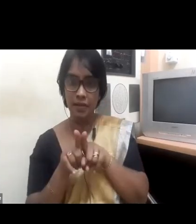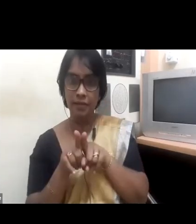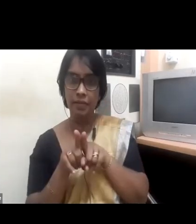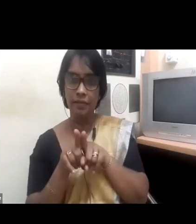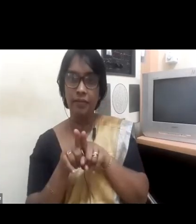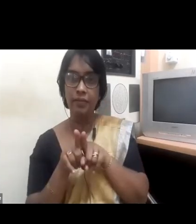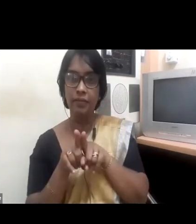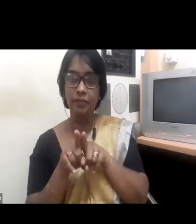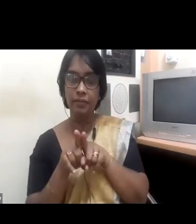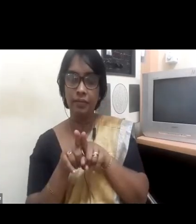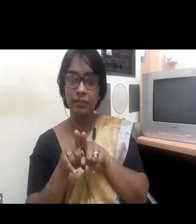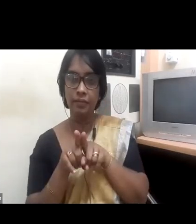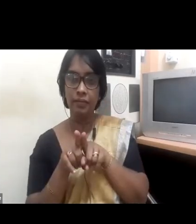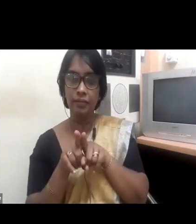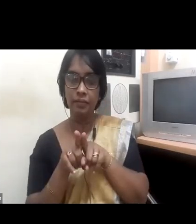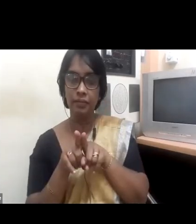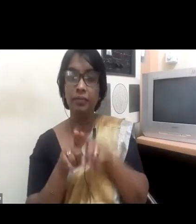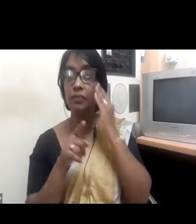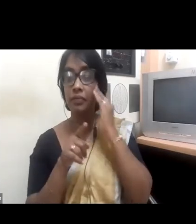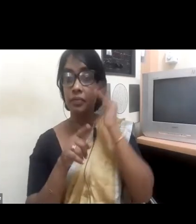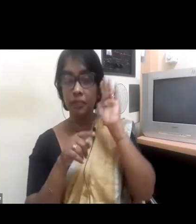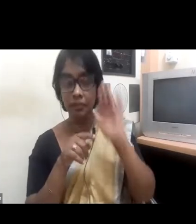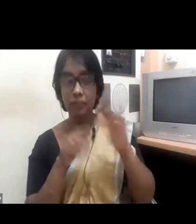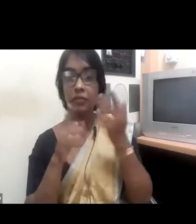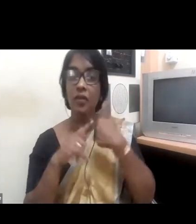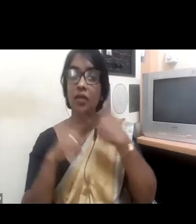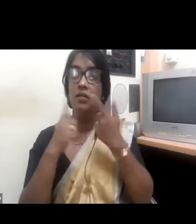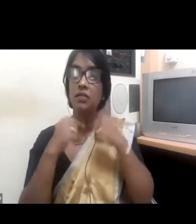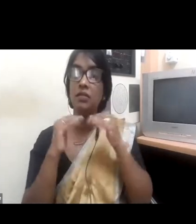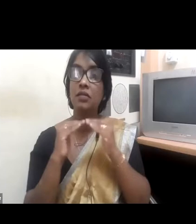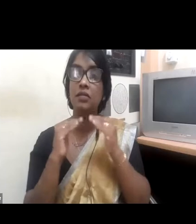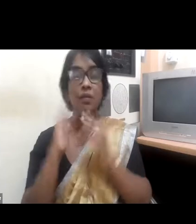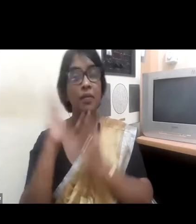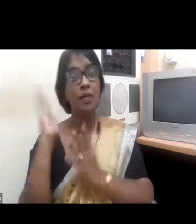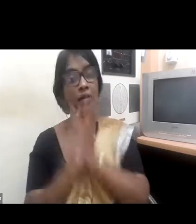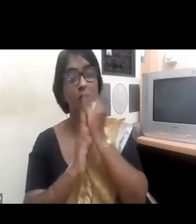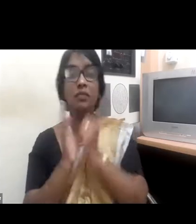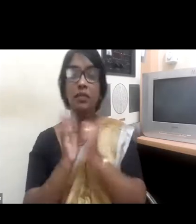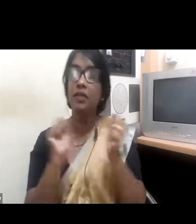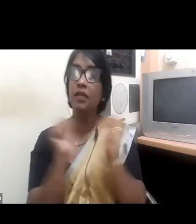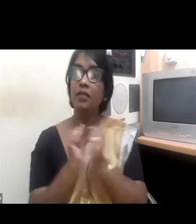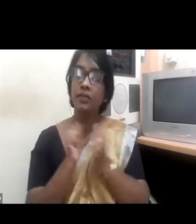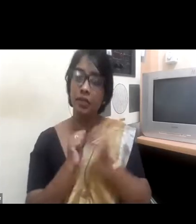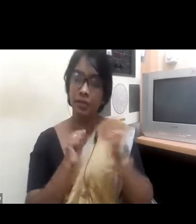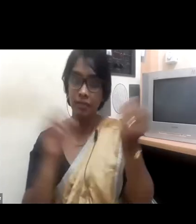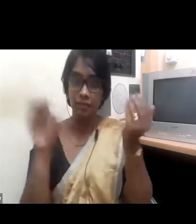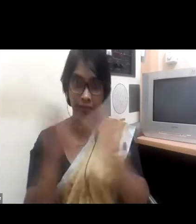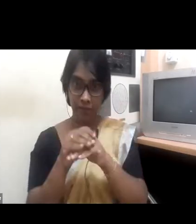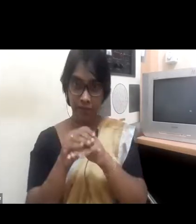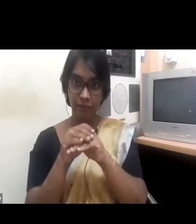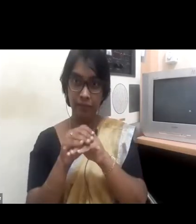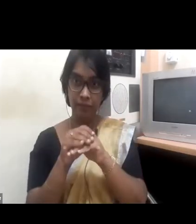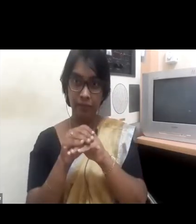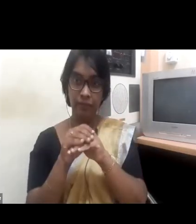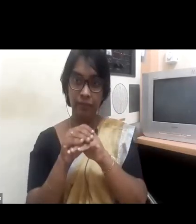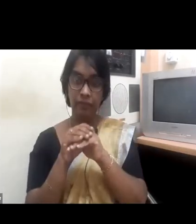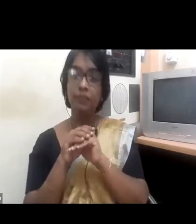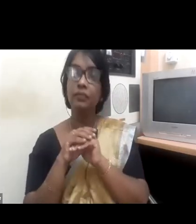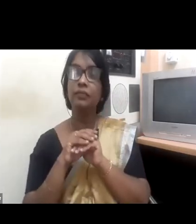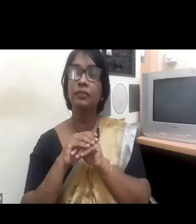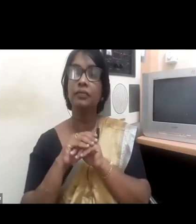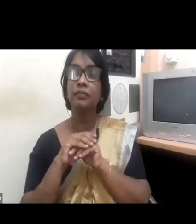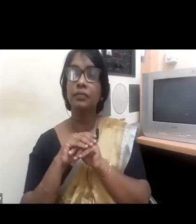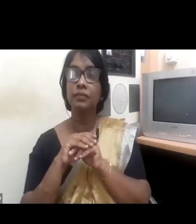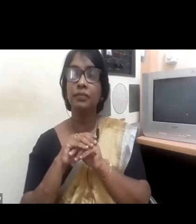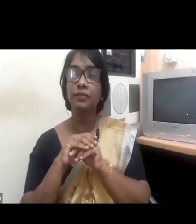I think all of us often, in our working lives, you know, we don't need to see data. We see the evidence of this all too often. And